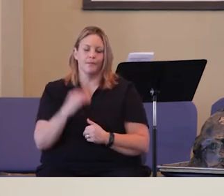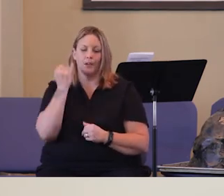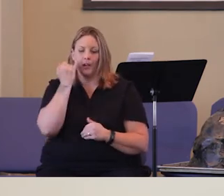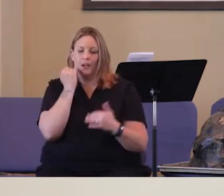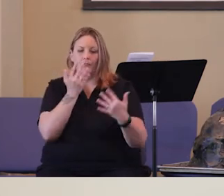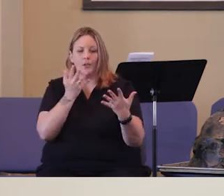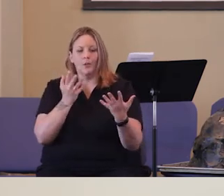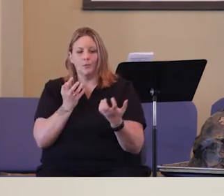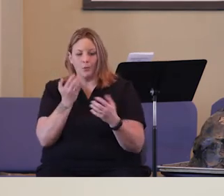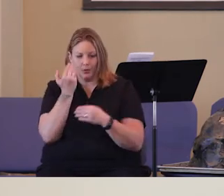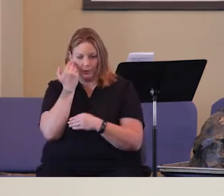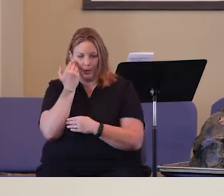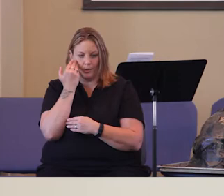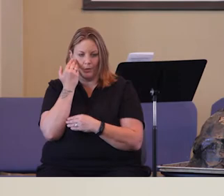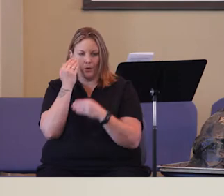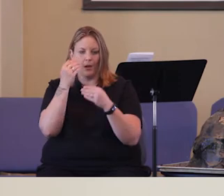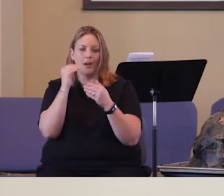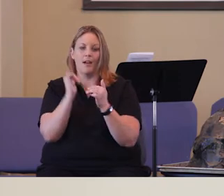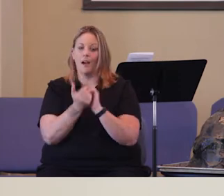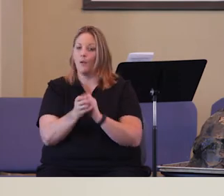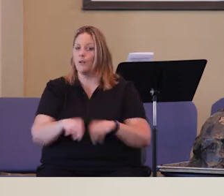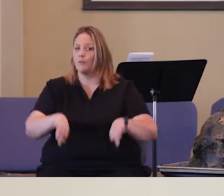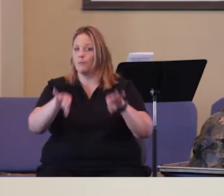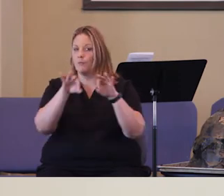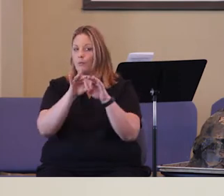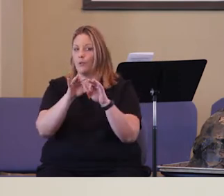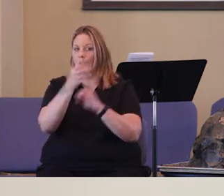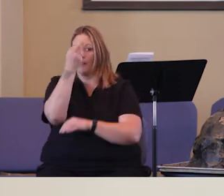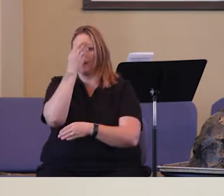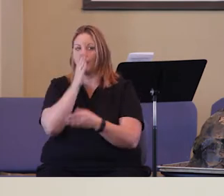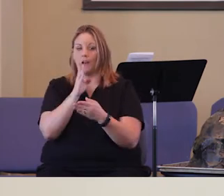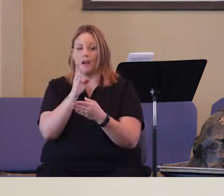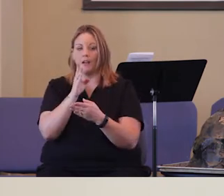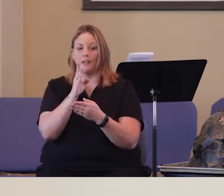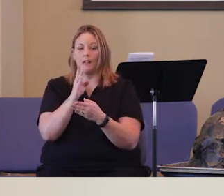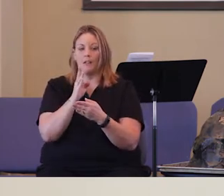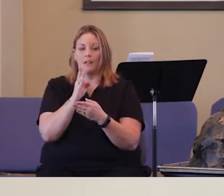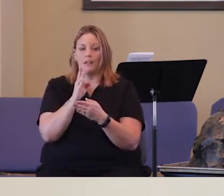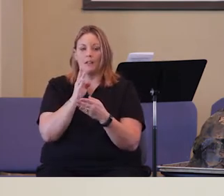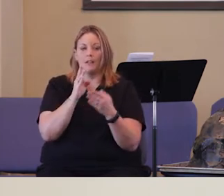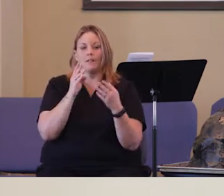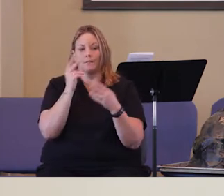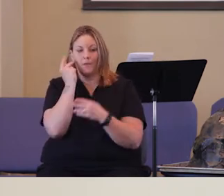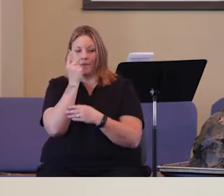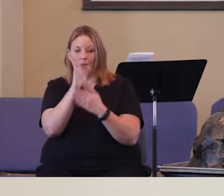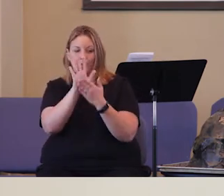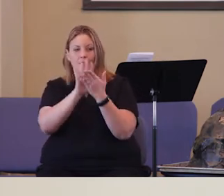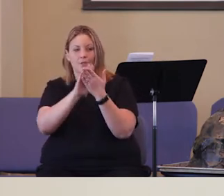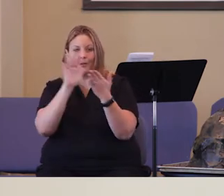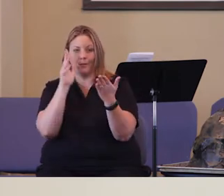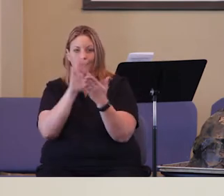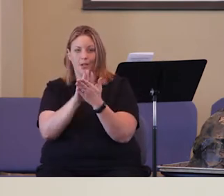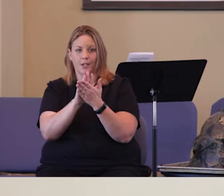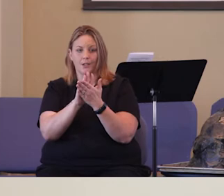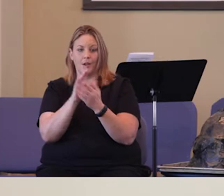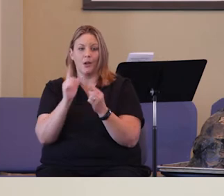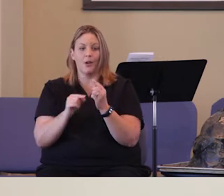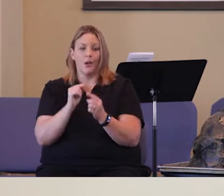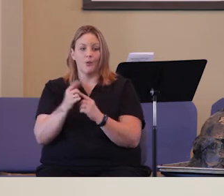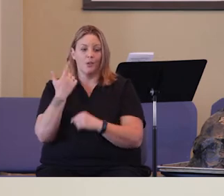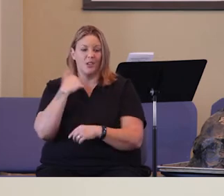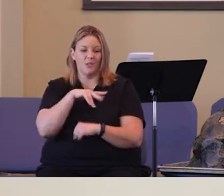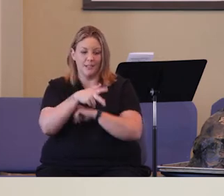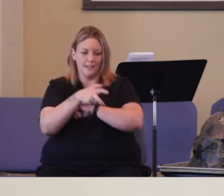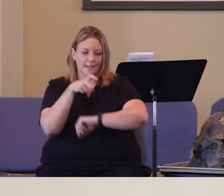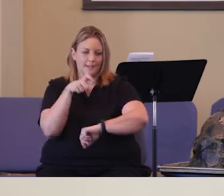And if you guys want to know how important God views his glory, when we take